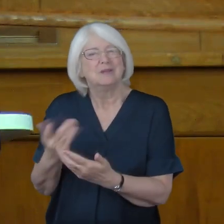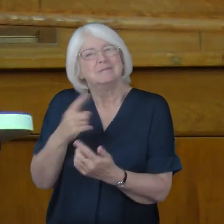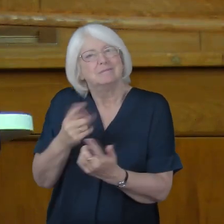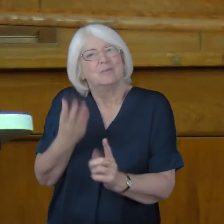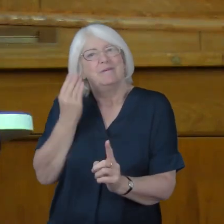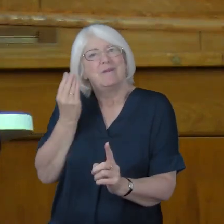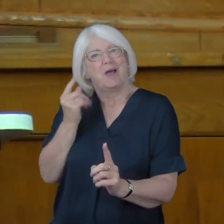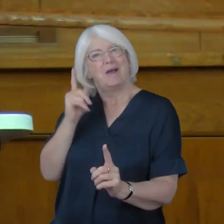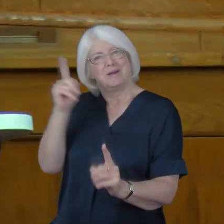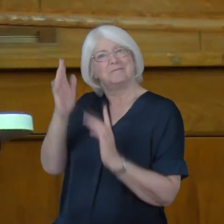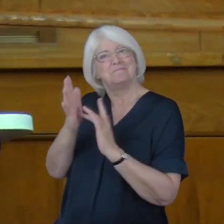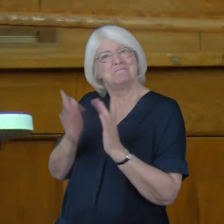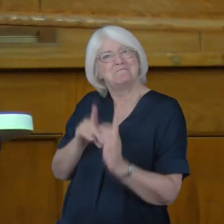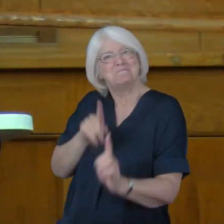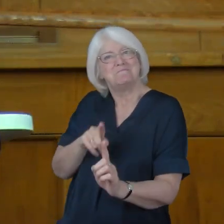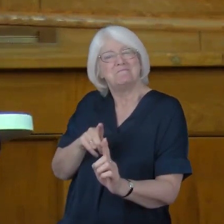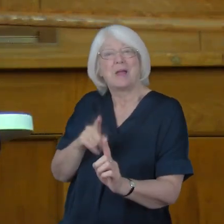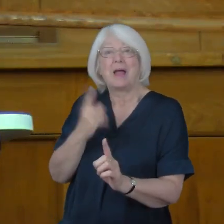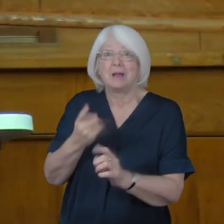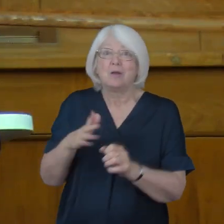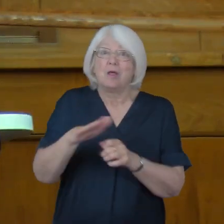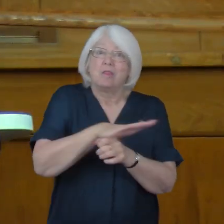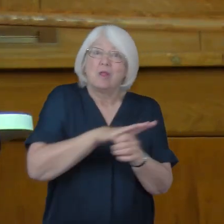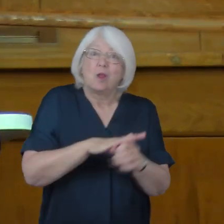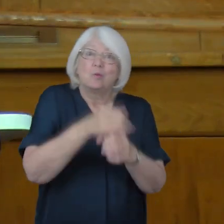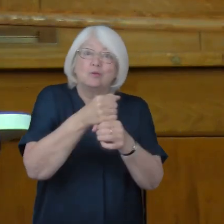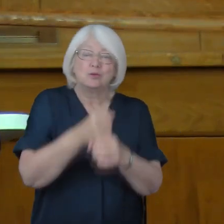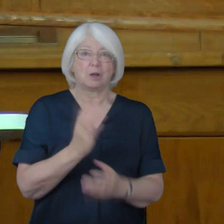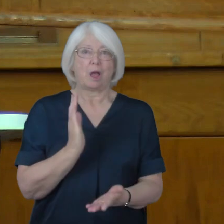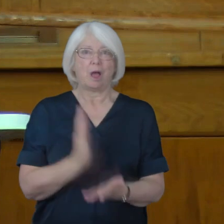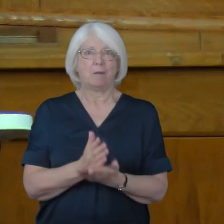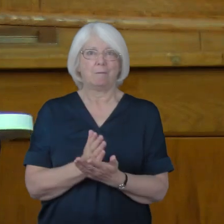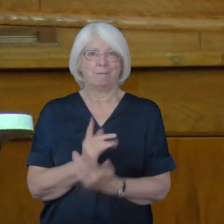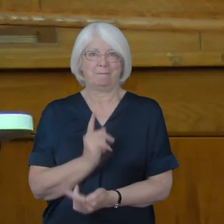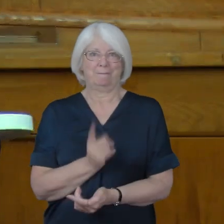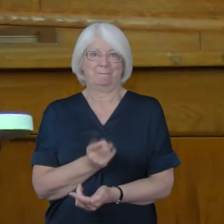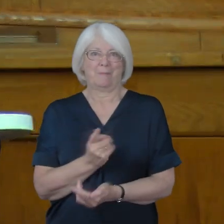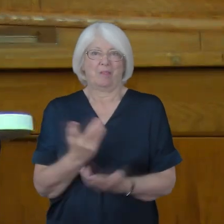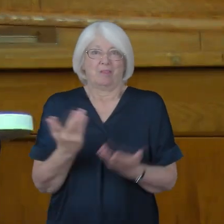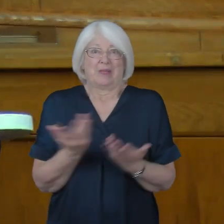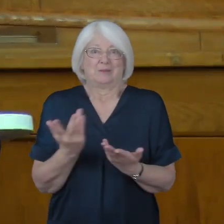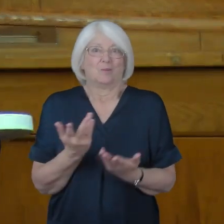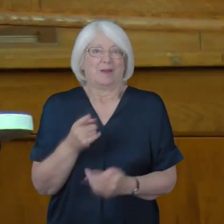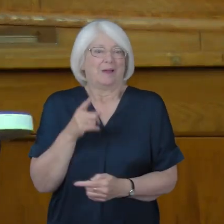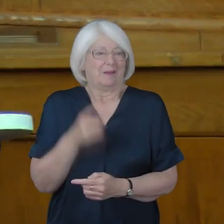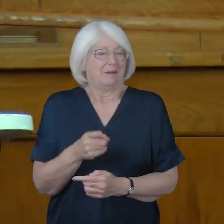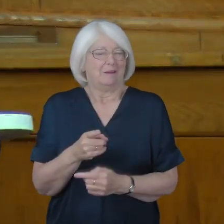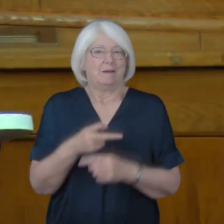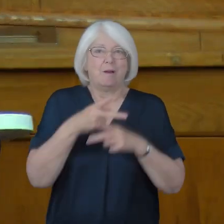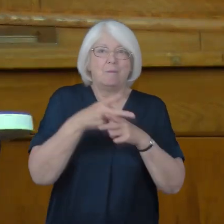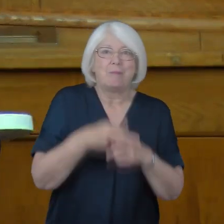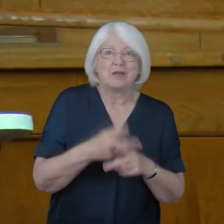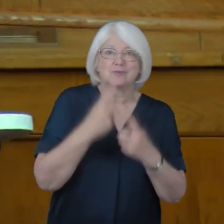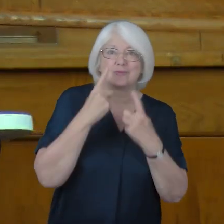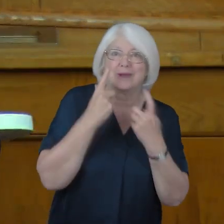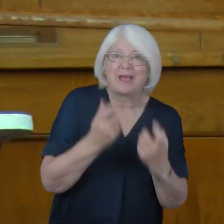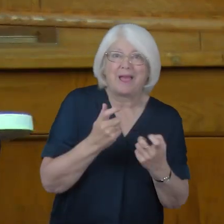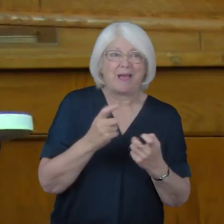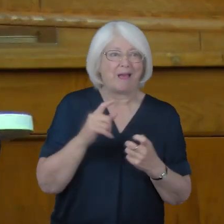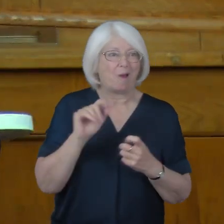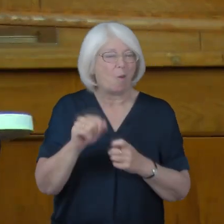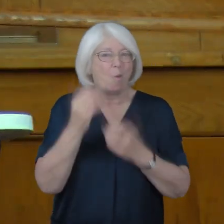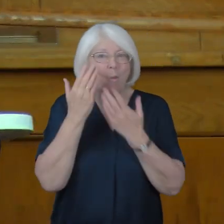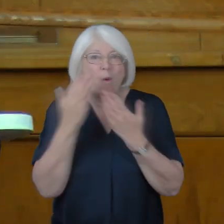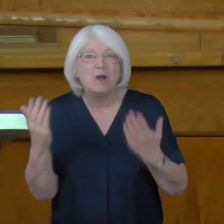we have learned that the local church is the centre and that pastoral care and all